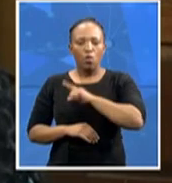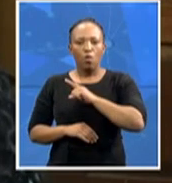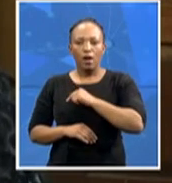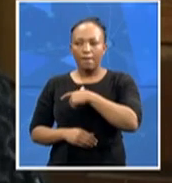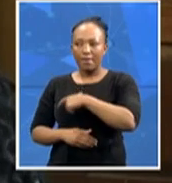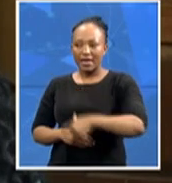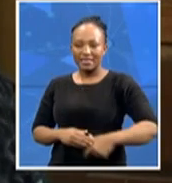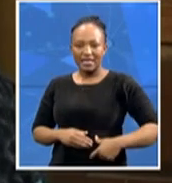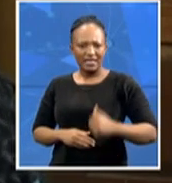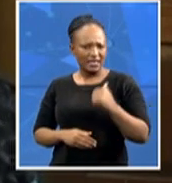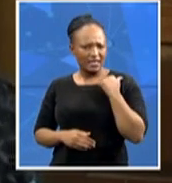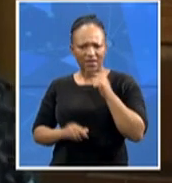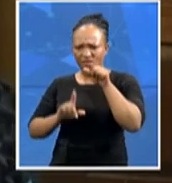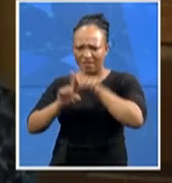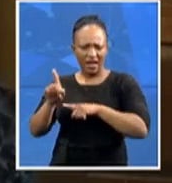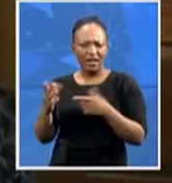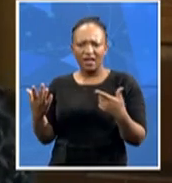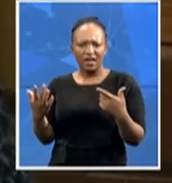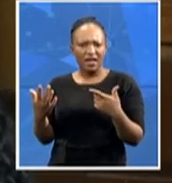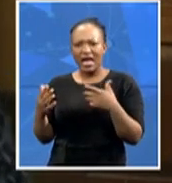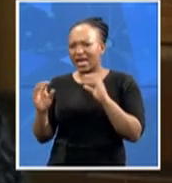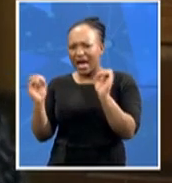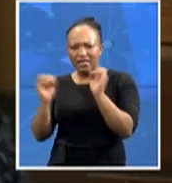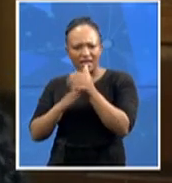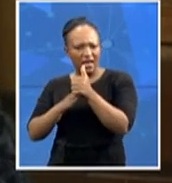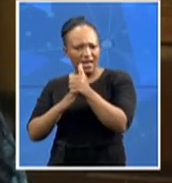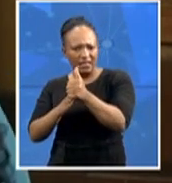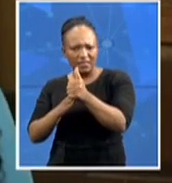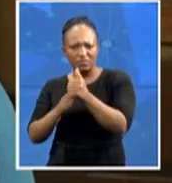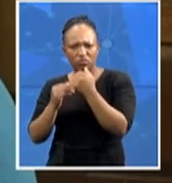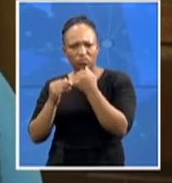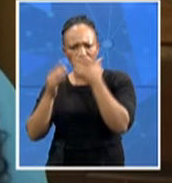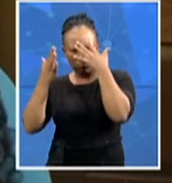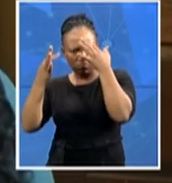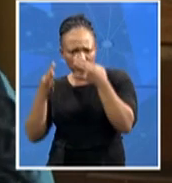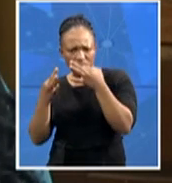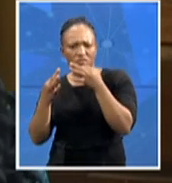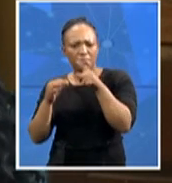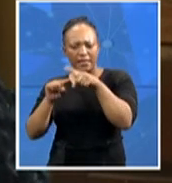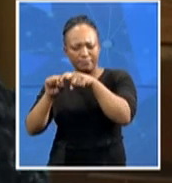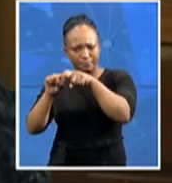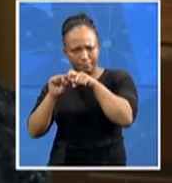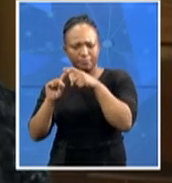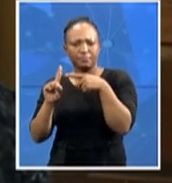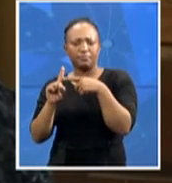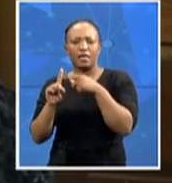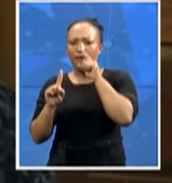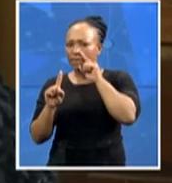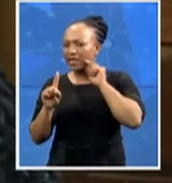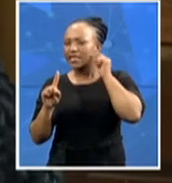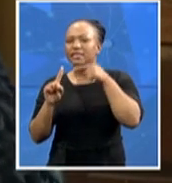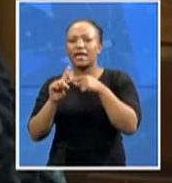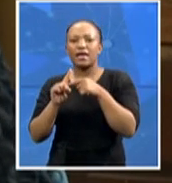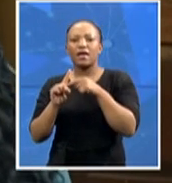any form of leadership by suspending Dr Mkiza pending the conclusion of the SIU investigation.